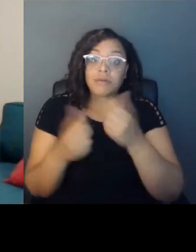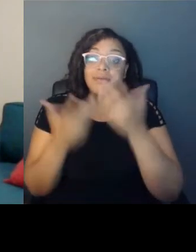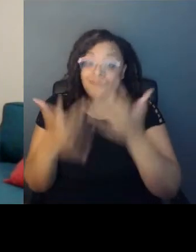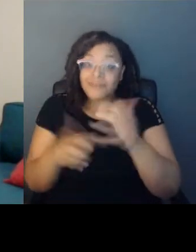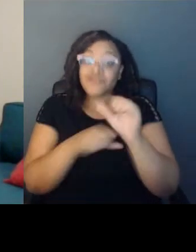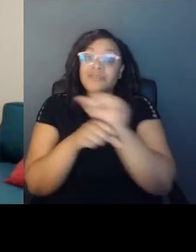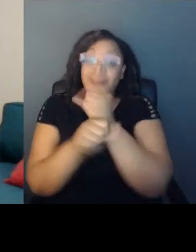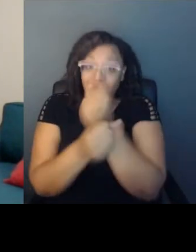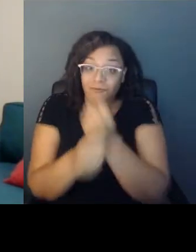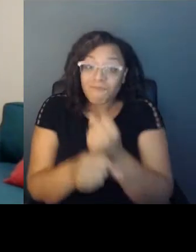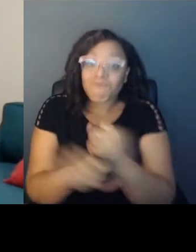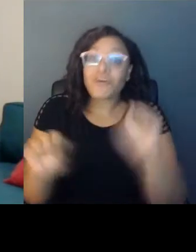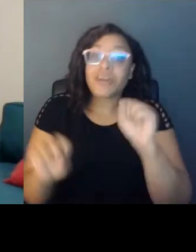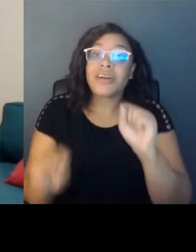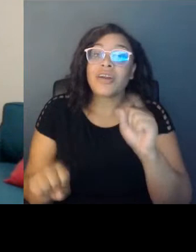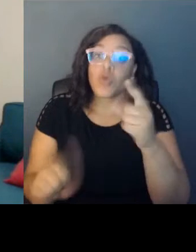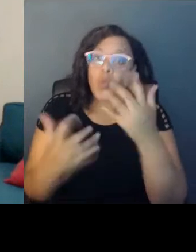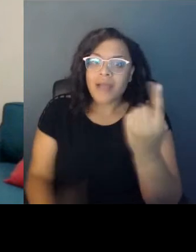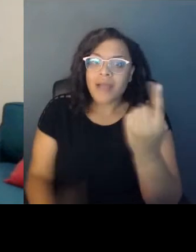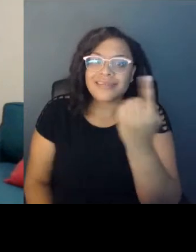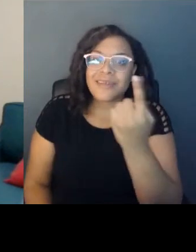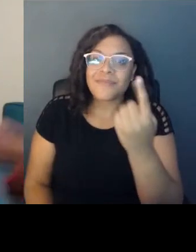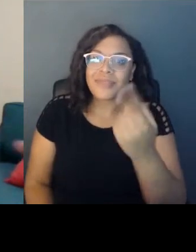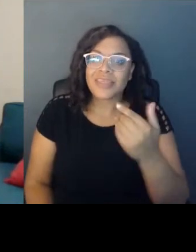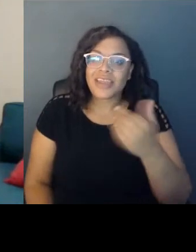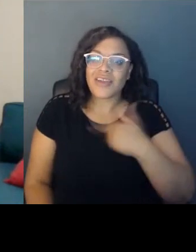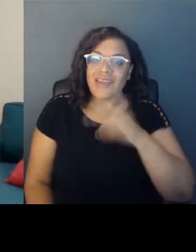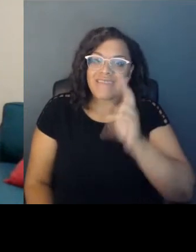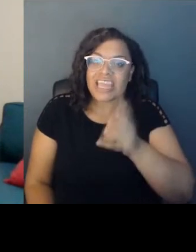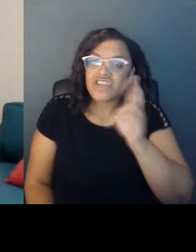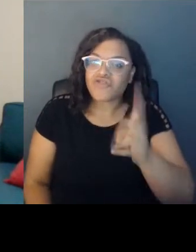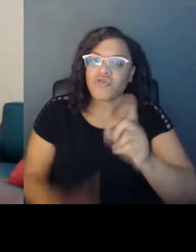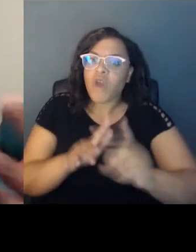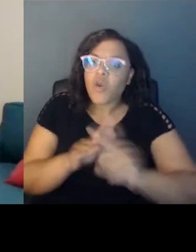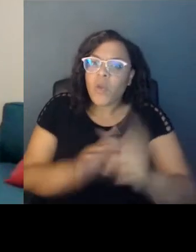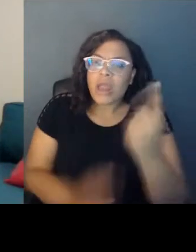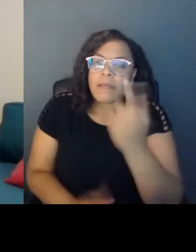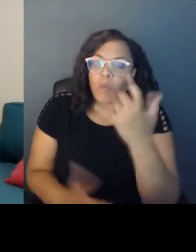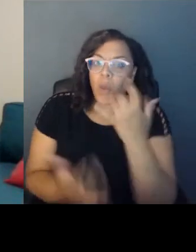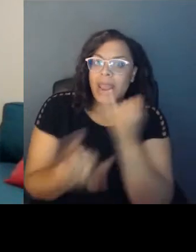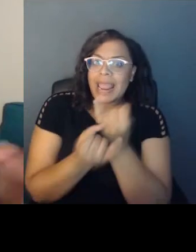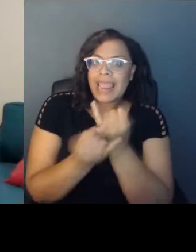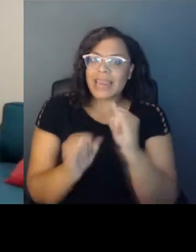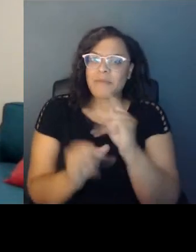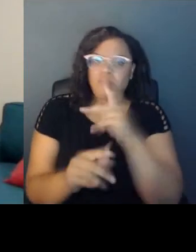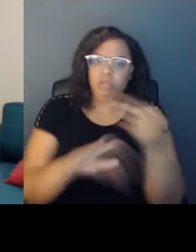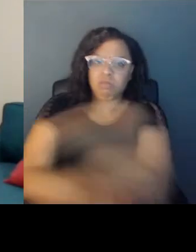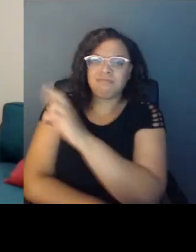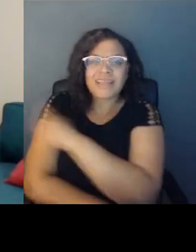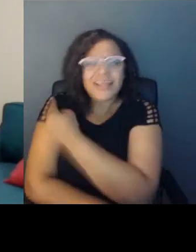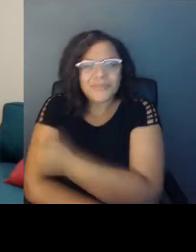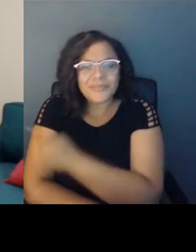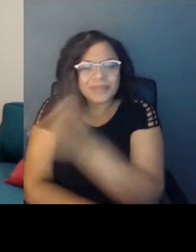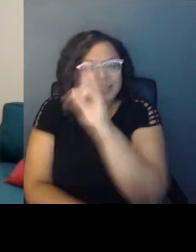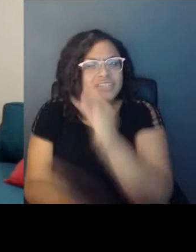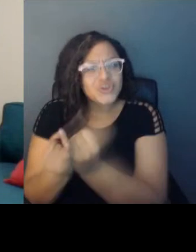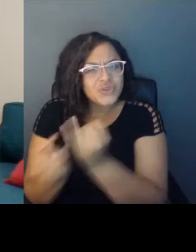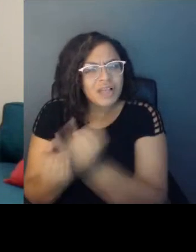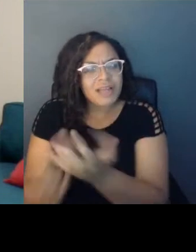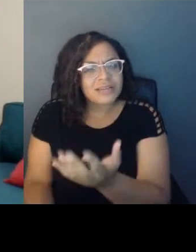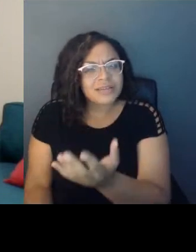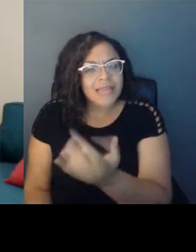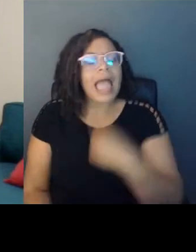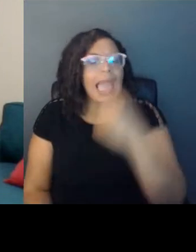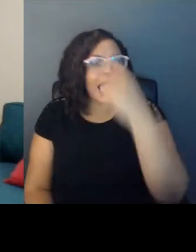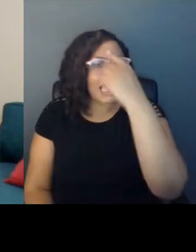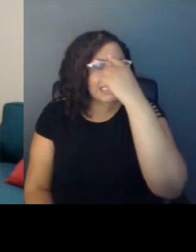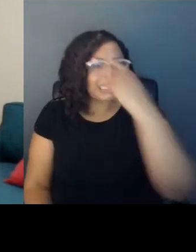a way, you could be institutionalized. So I think there's a long history in this country of punishing people for having